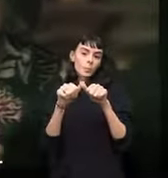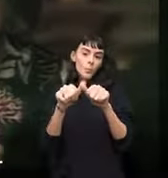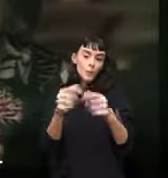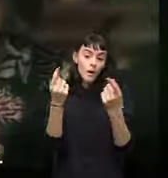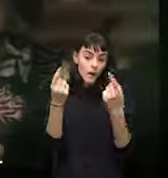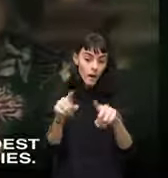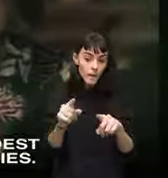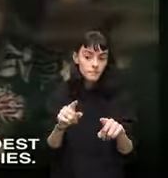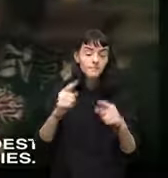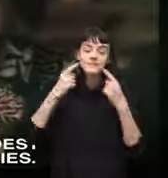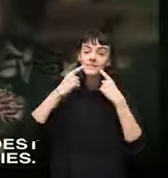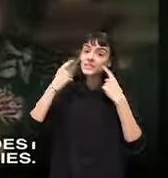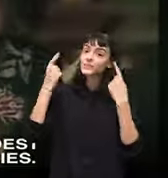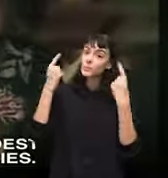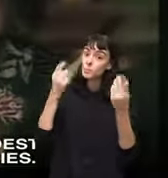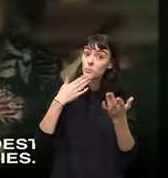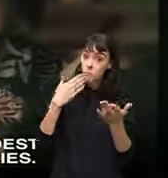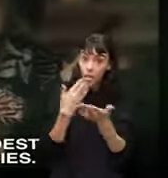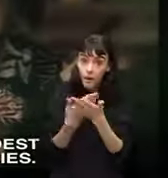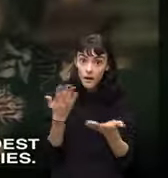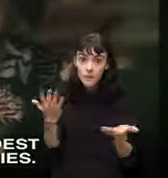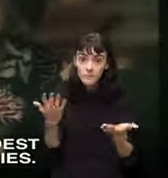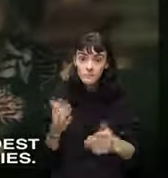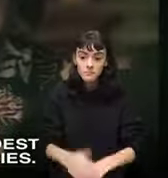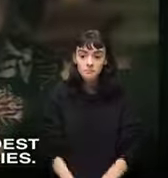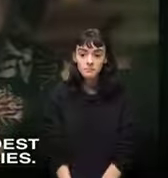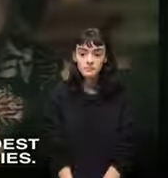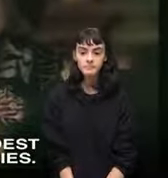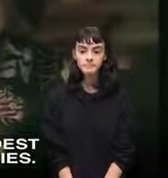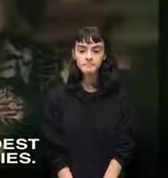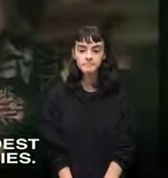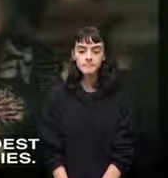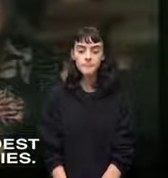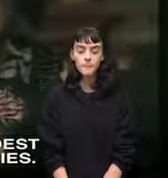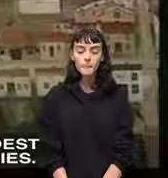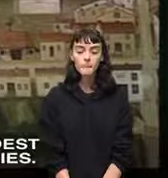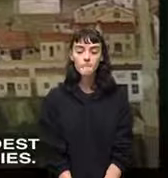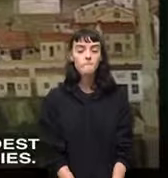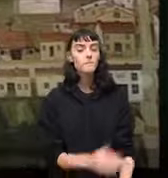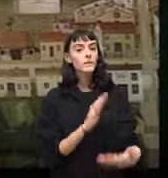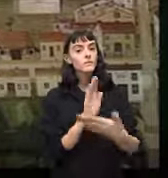longevity it succeeded beyond the wildest dreams of the revolutionaries